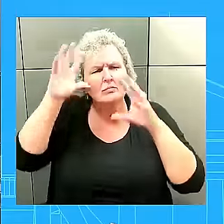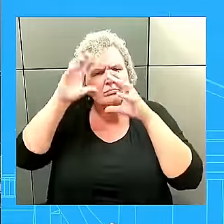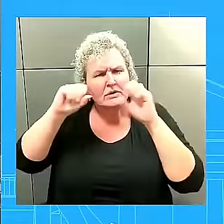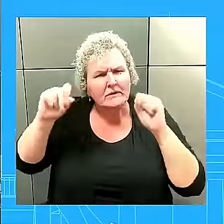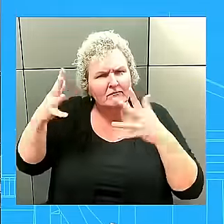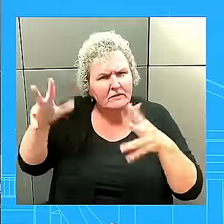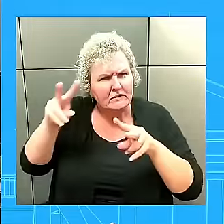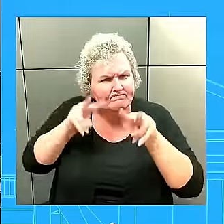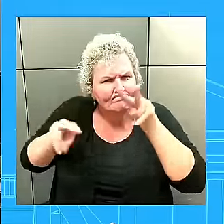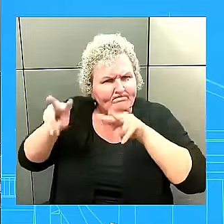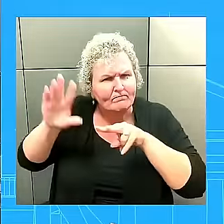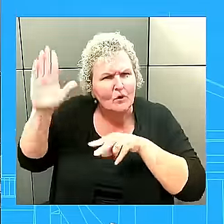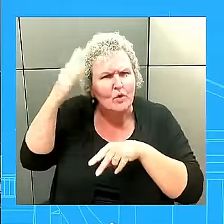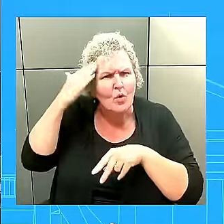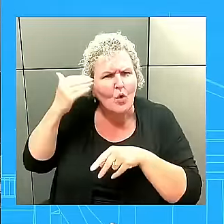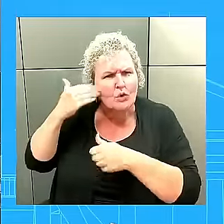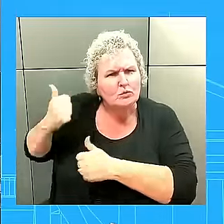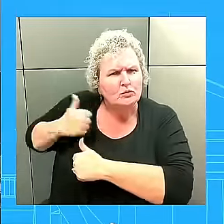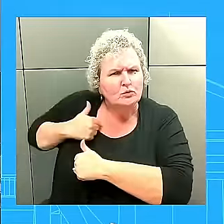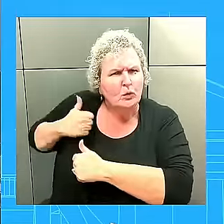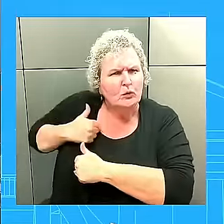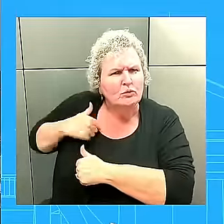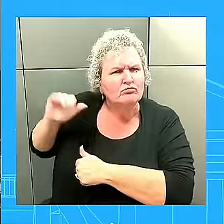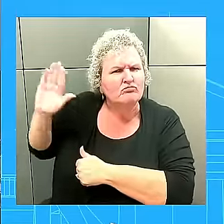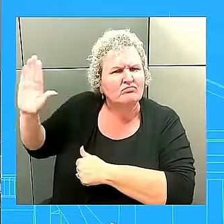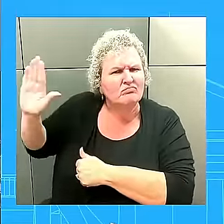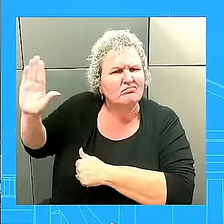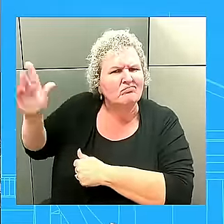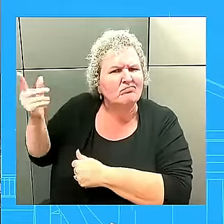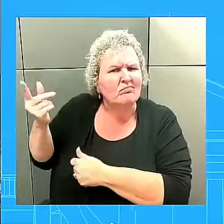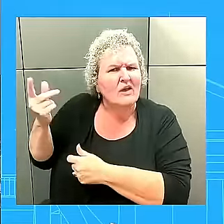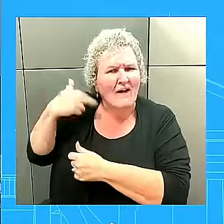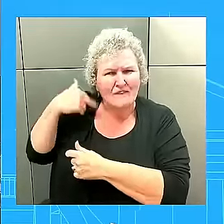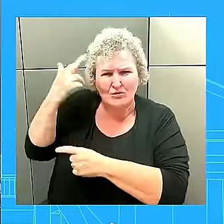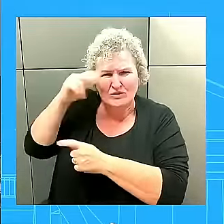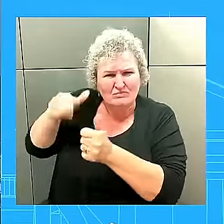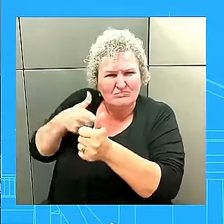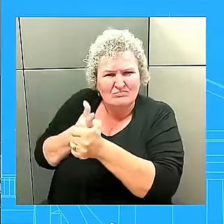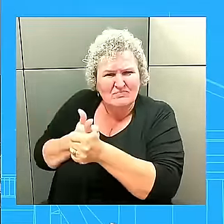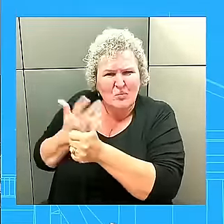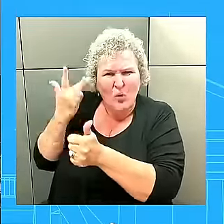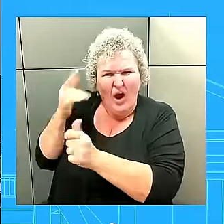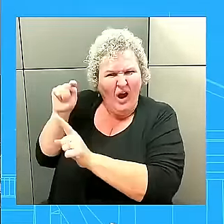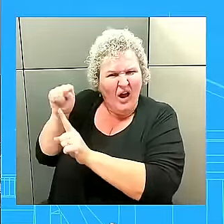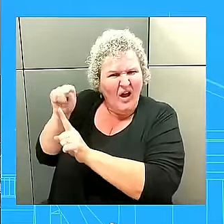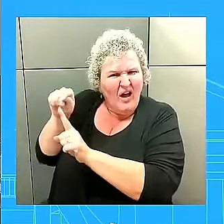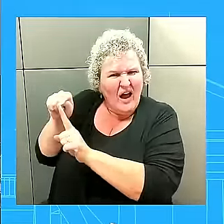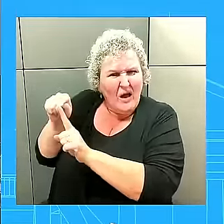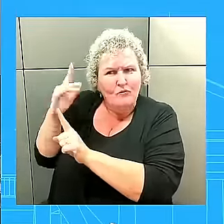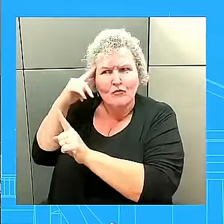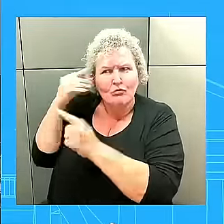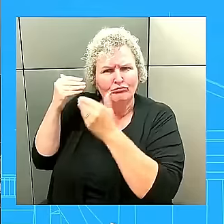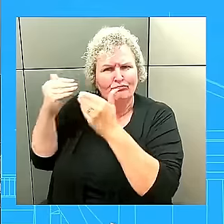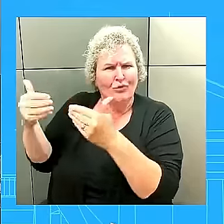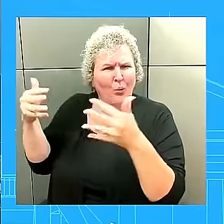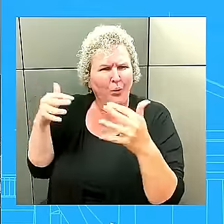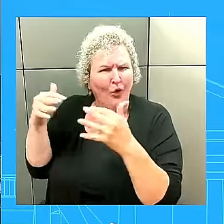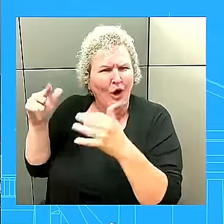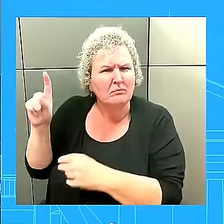trajectory on the war? And then secondly, you've said earlier even